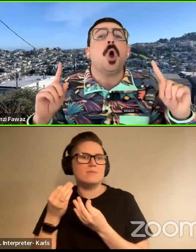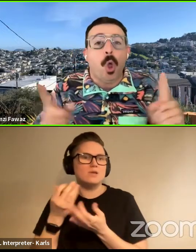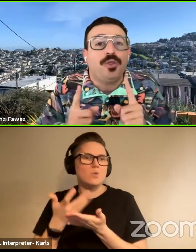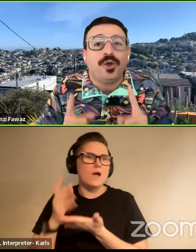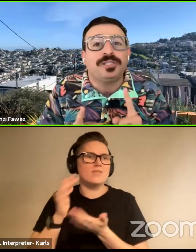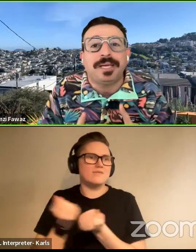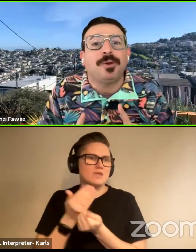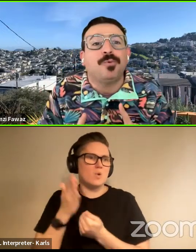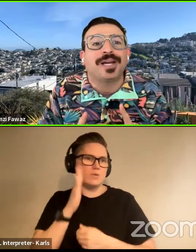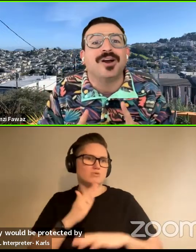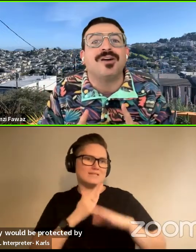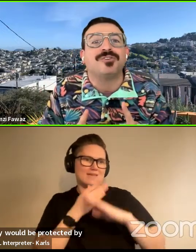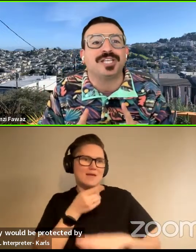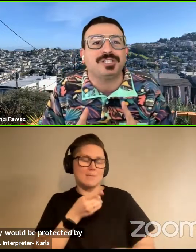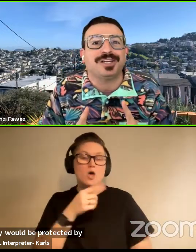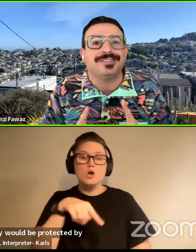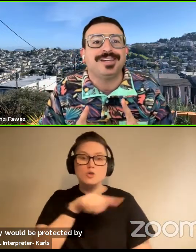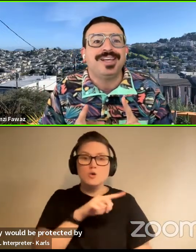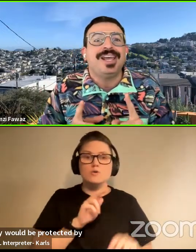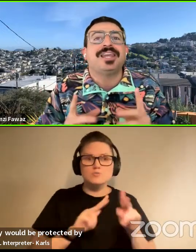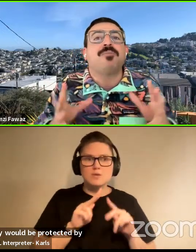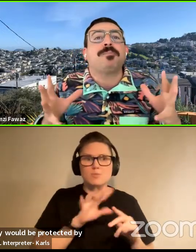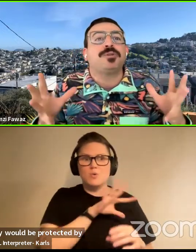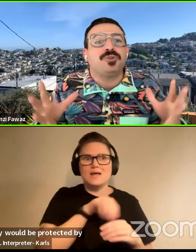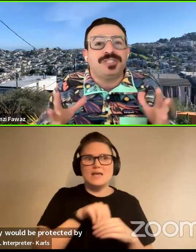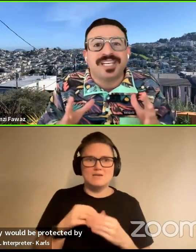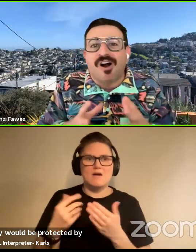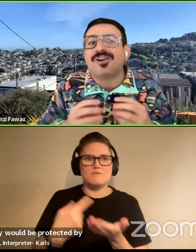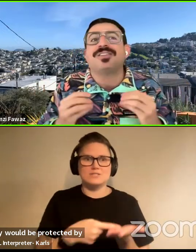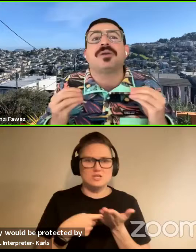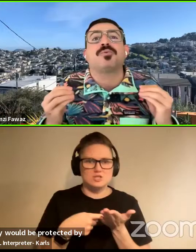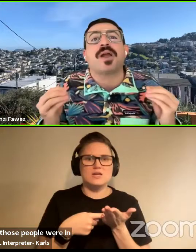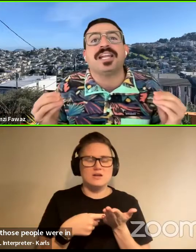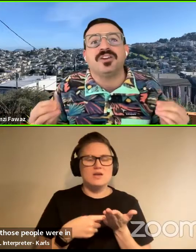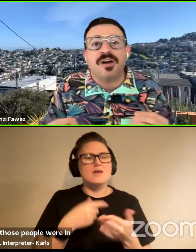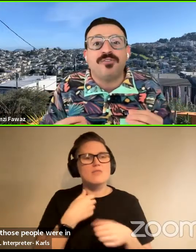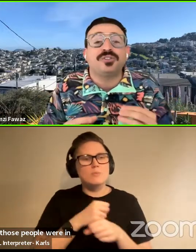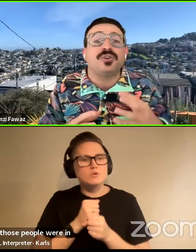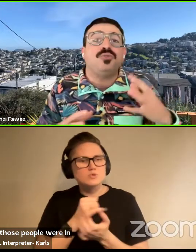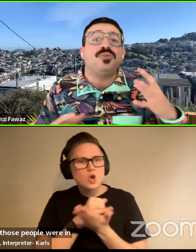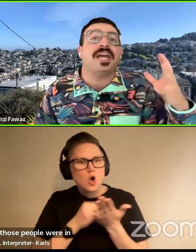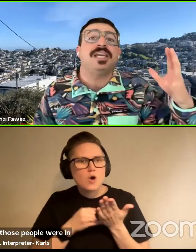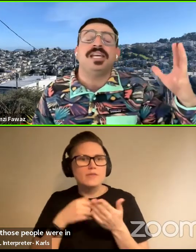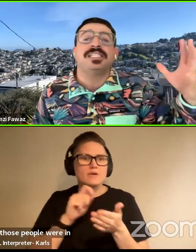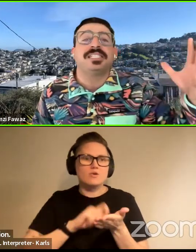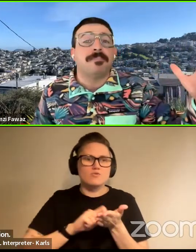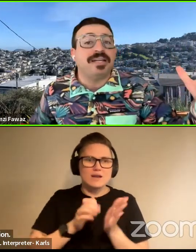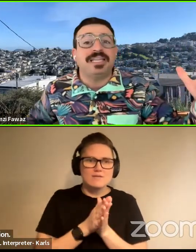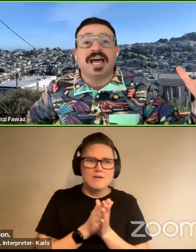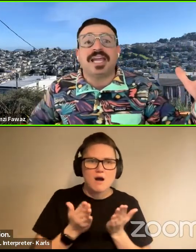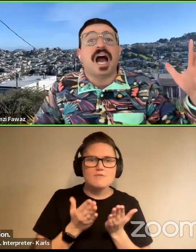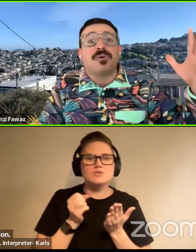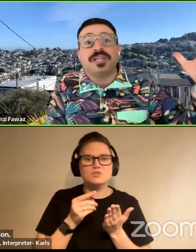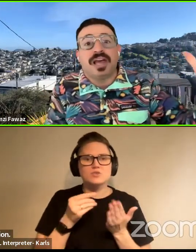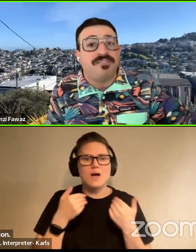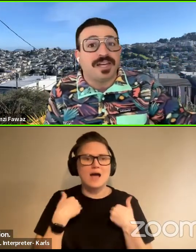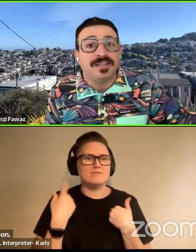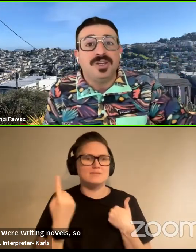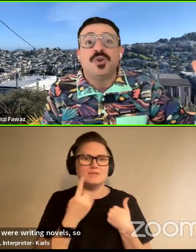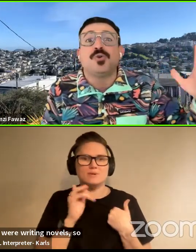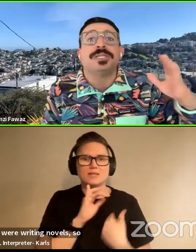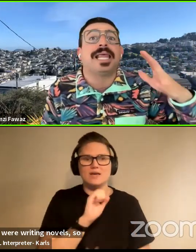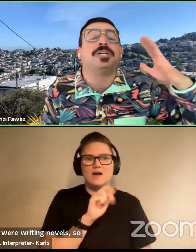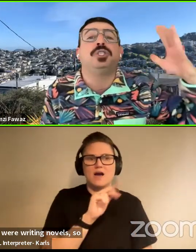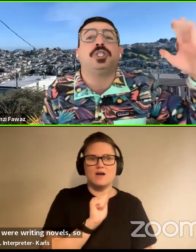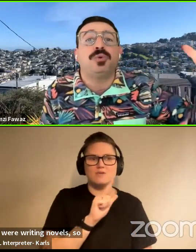etc. All those people were in conversation. They were producing art, they were writing novels. So you get somebody like Ira